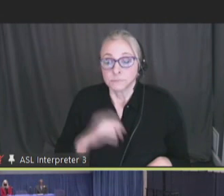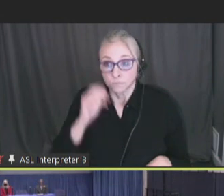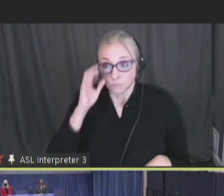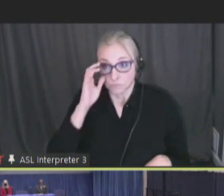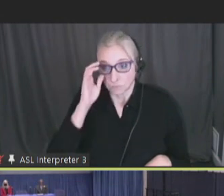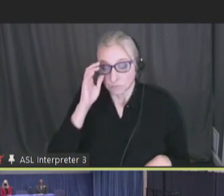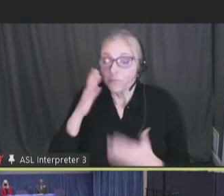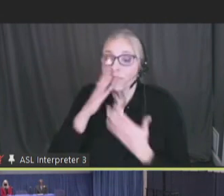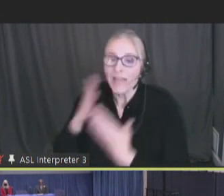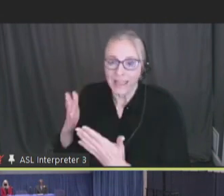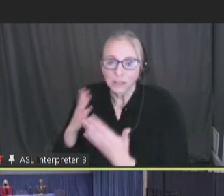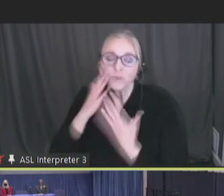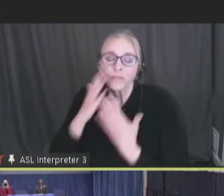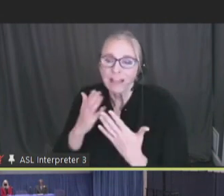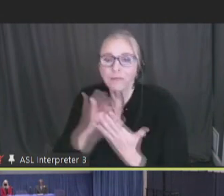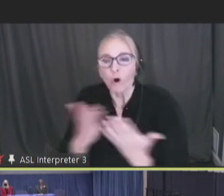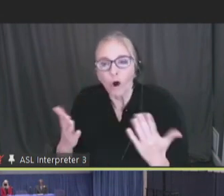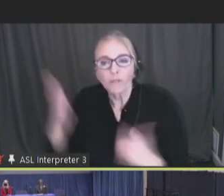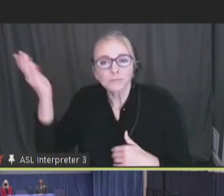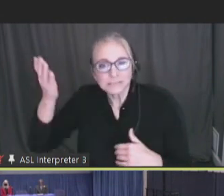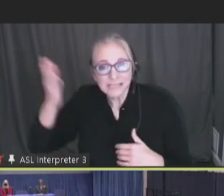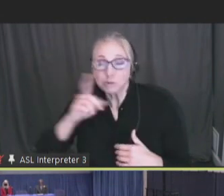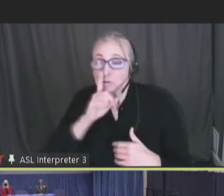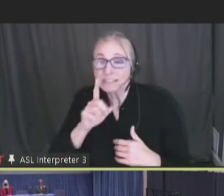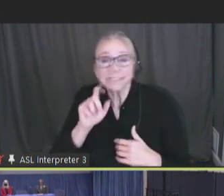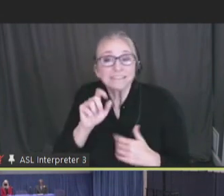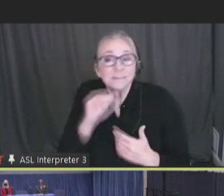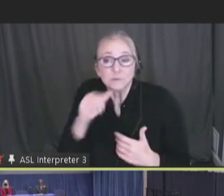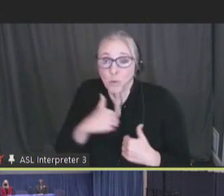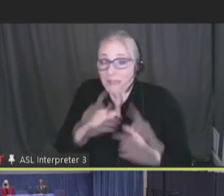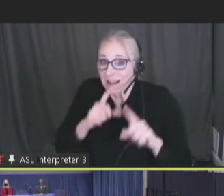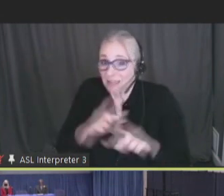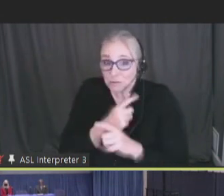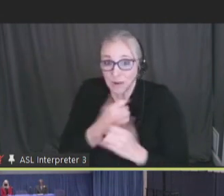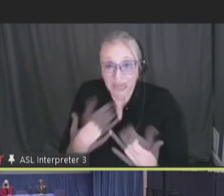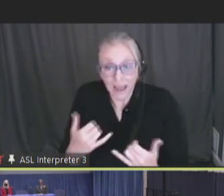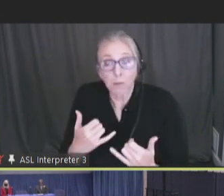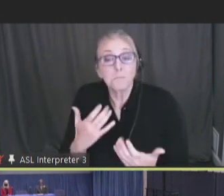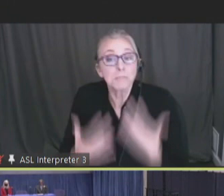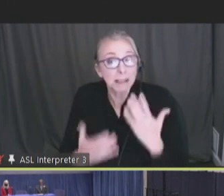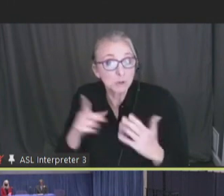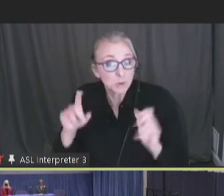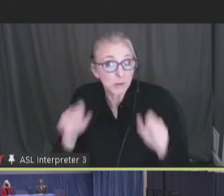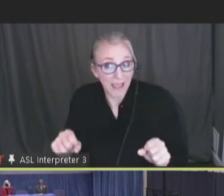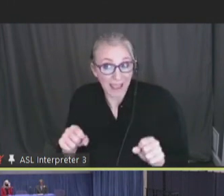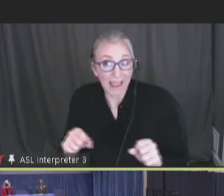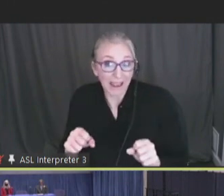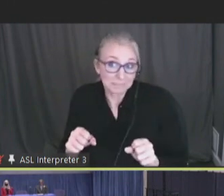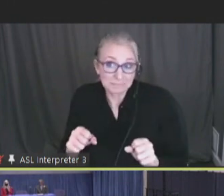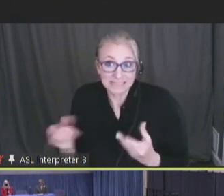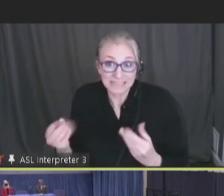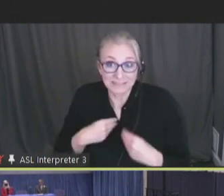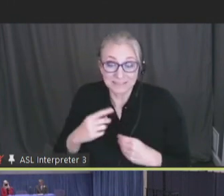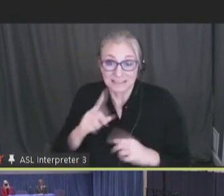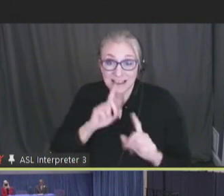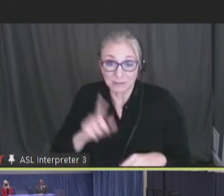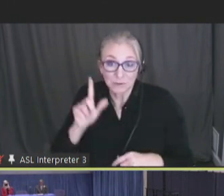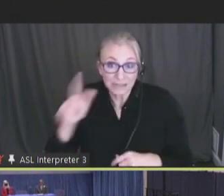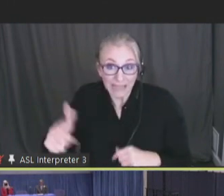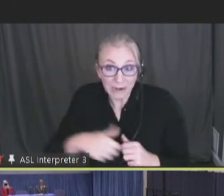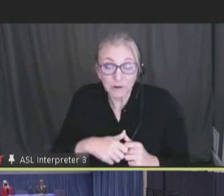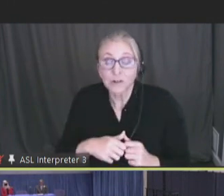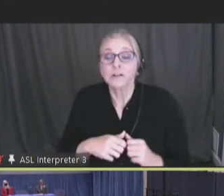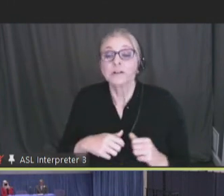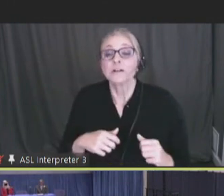Thank you. Thanks for all the presentations. Even if you don't have an answer now, perhaps you can get back to us. And that has